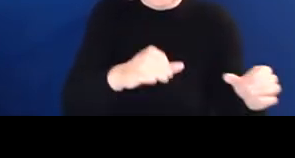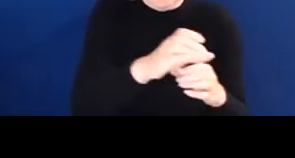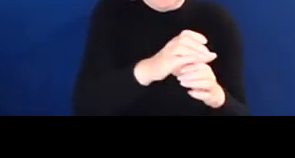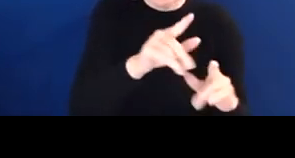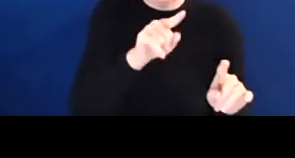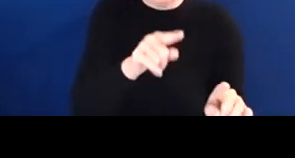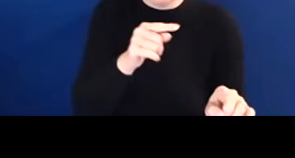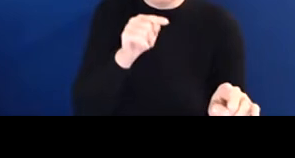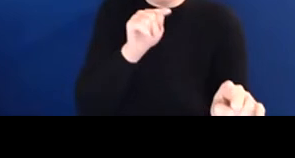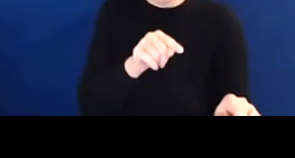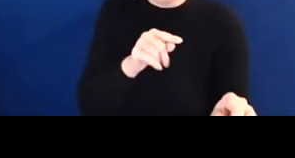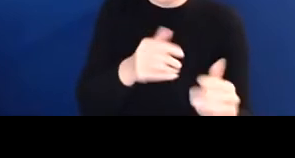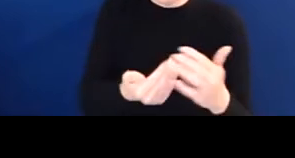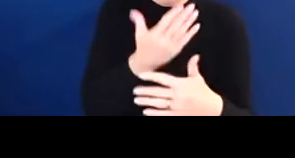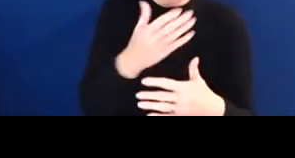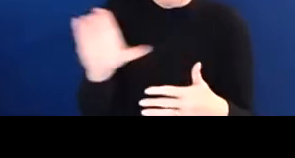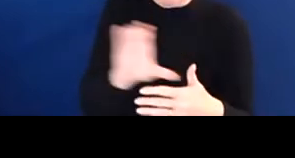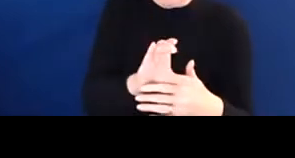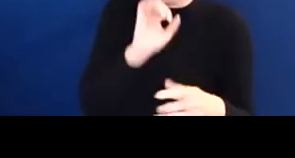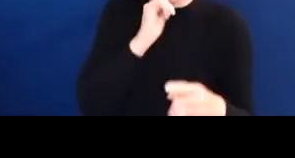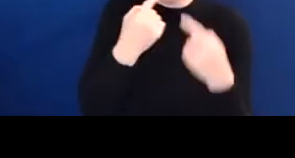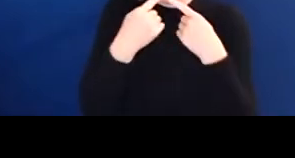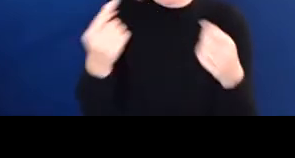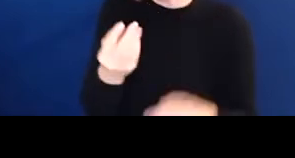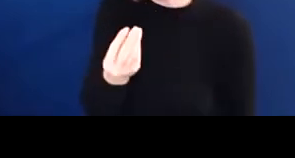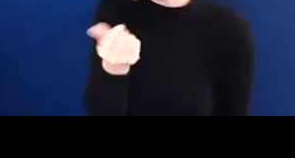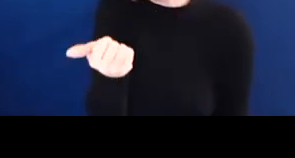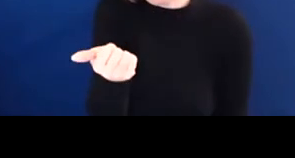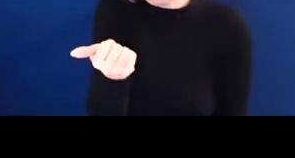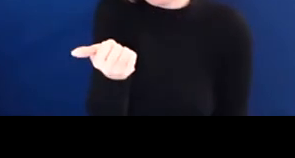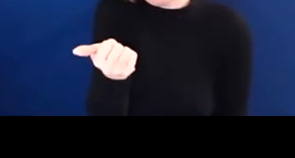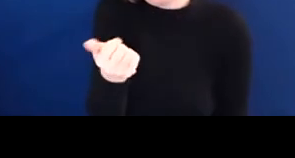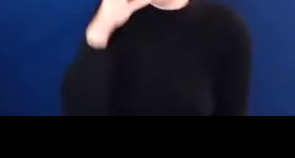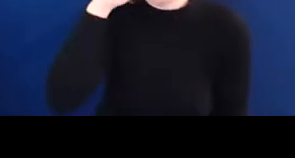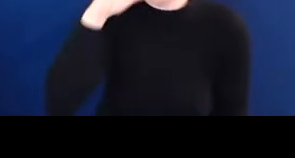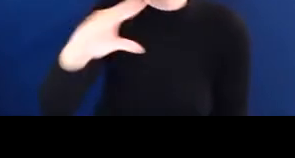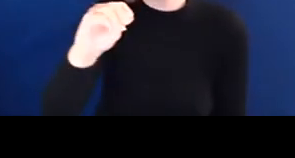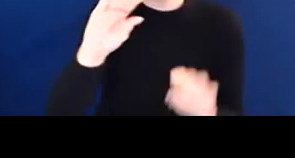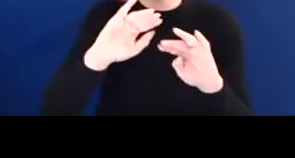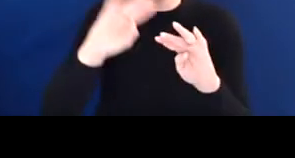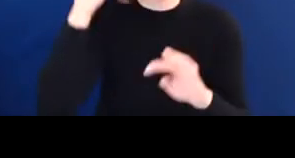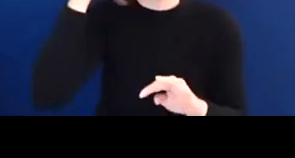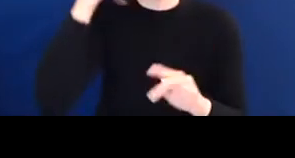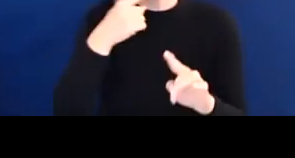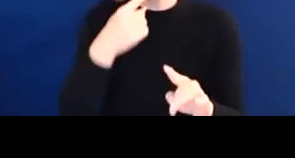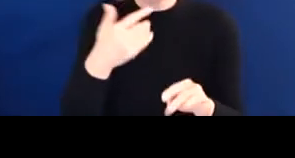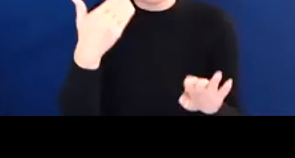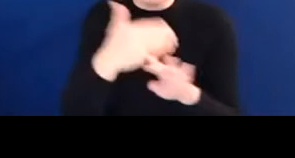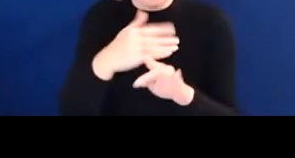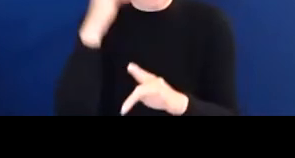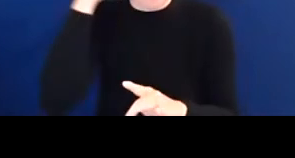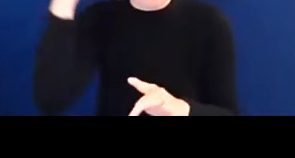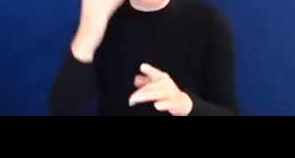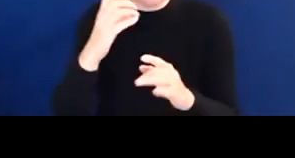suggested that new funding was likely to be announced soon. He told the committee that a huge amount of the work of the government's disability